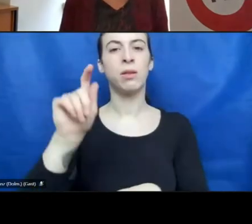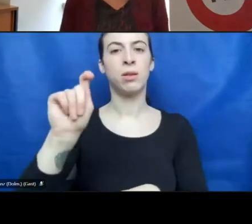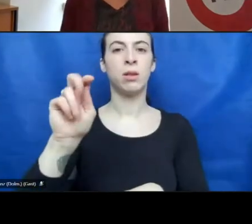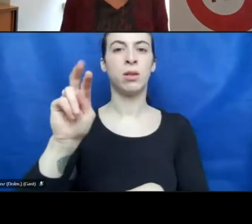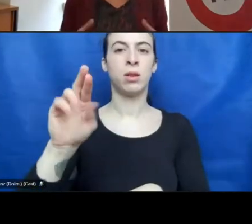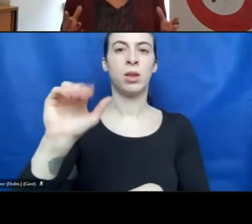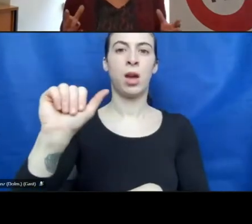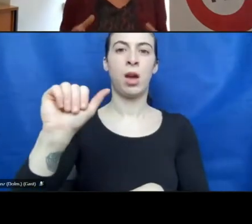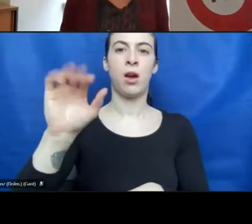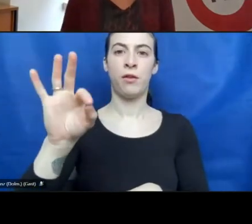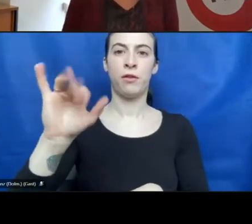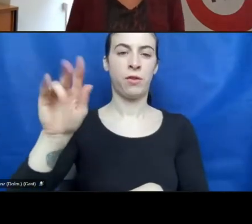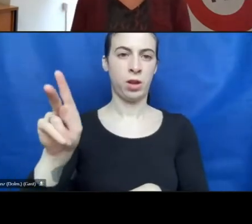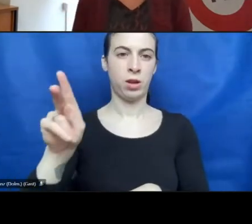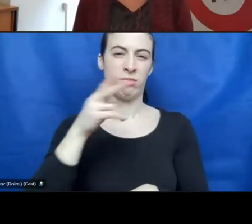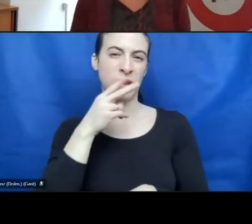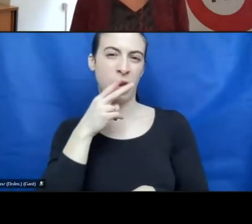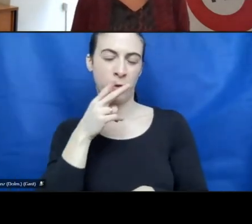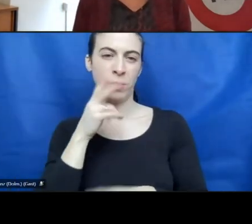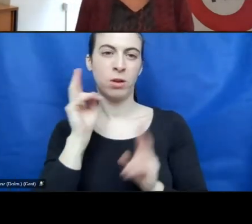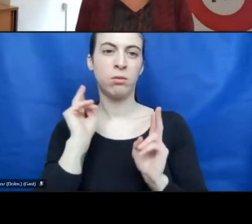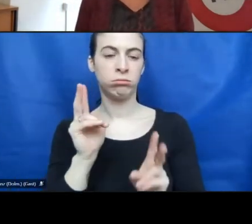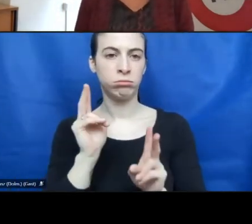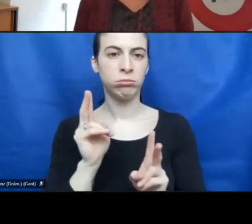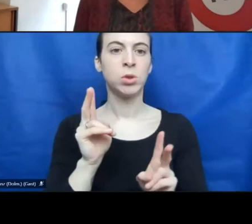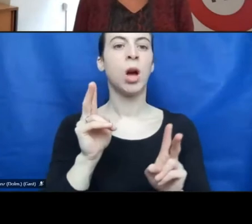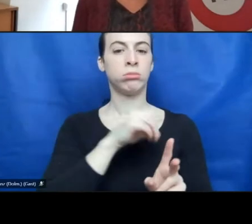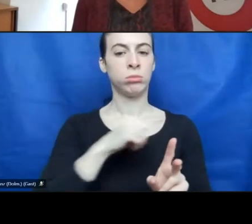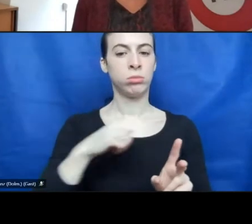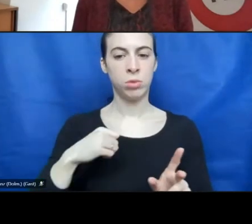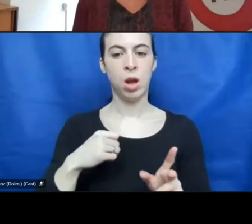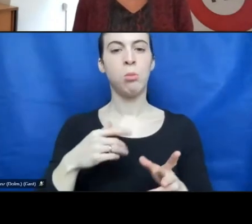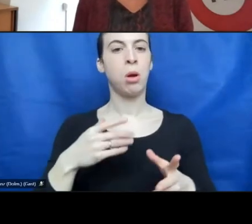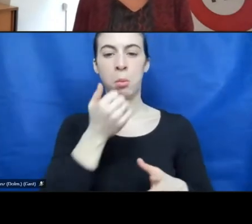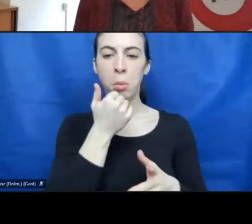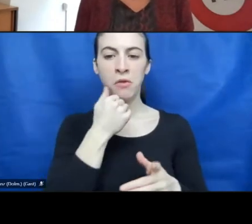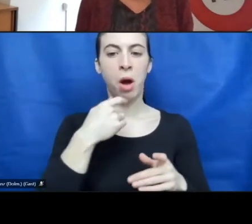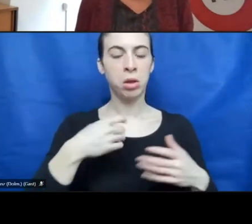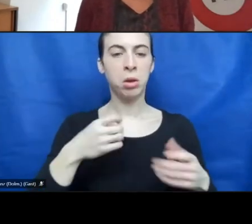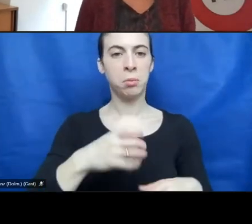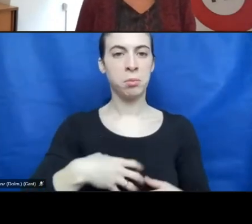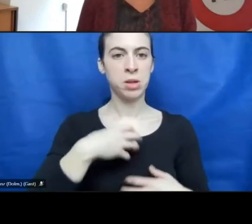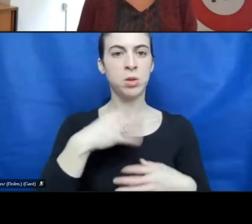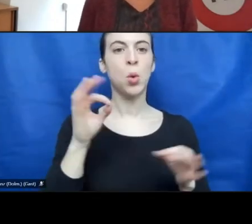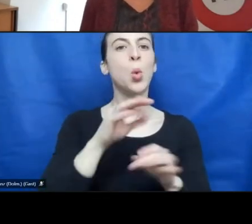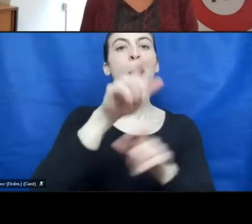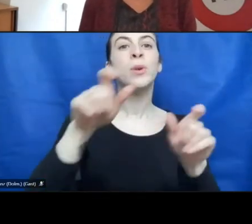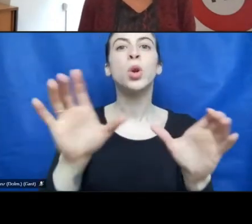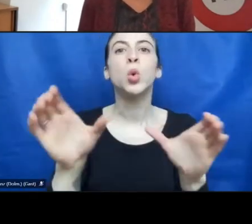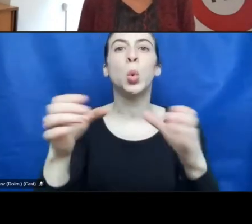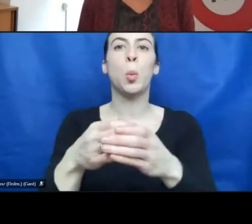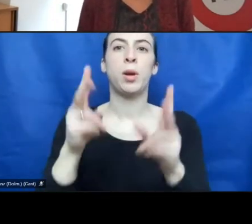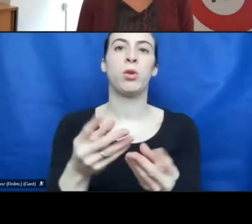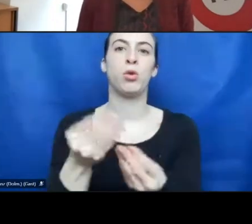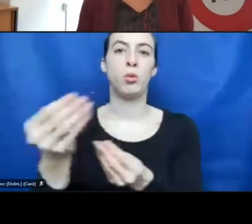inheriting or belonging to the group of preferential persons. That means traffic